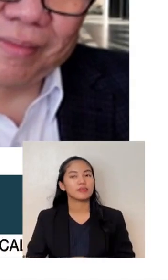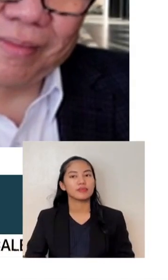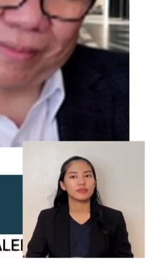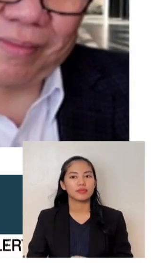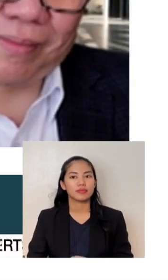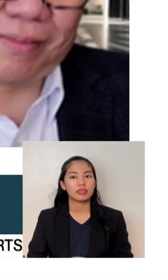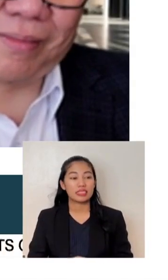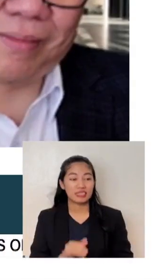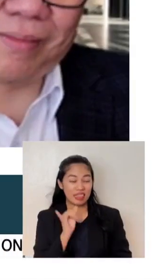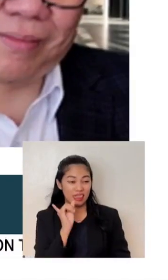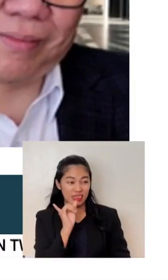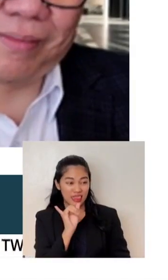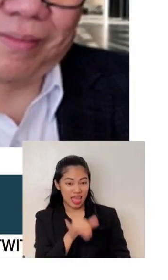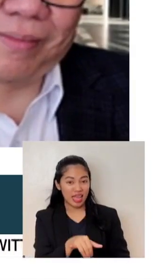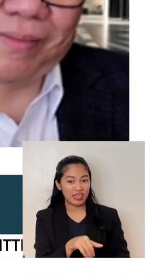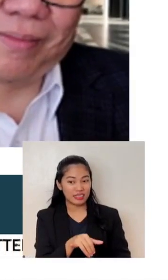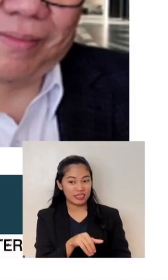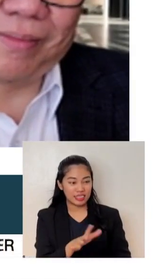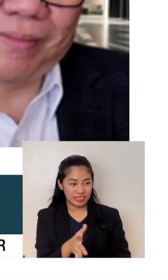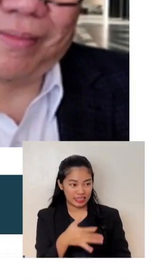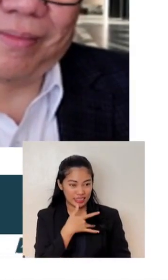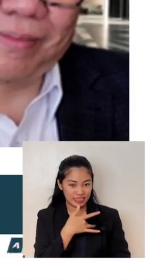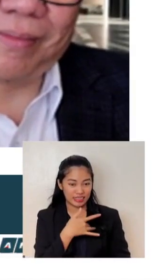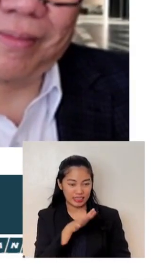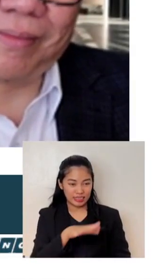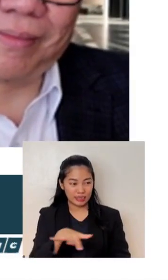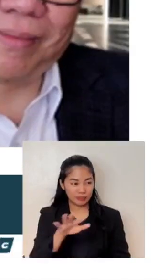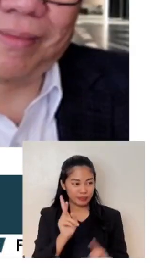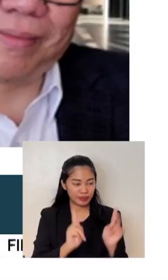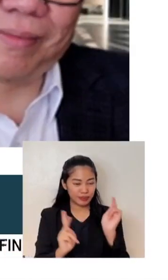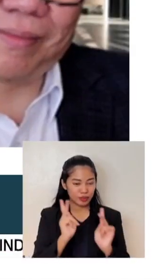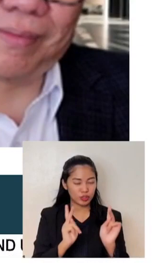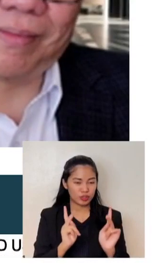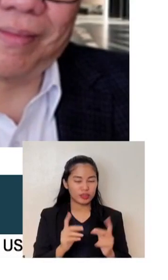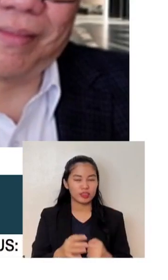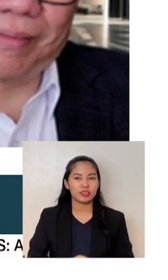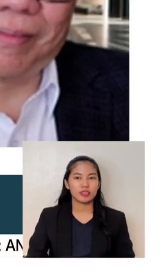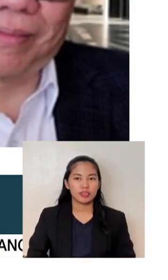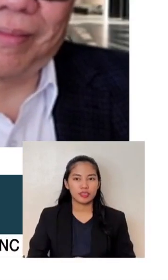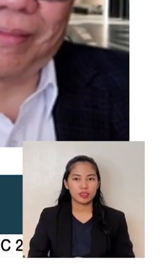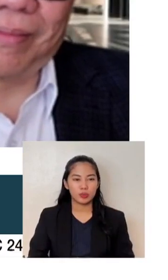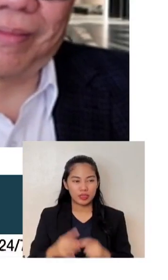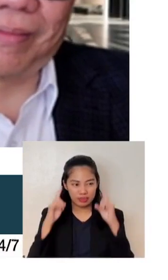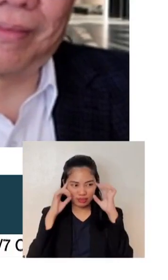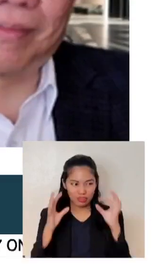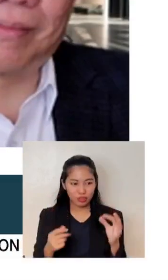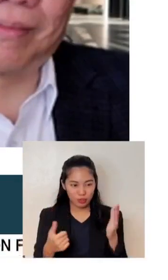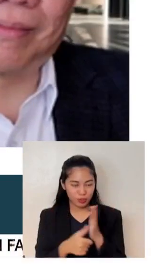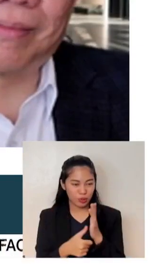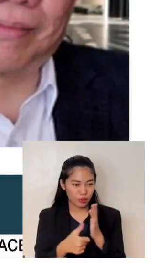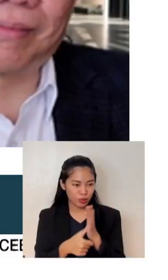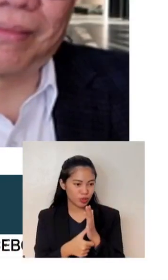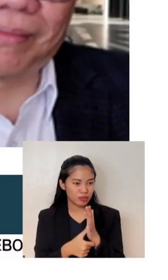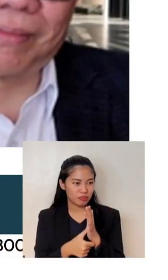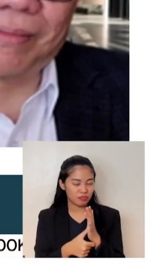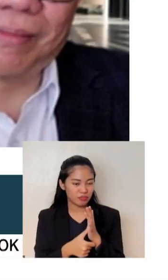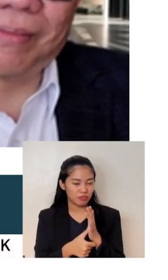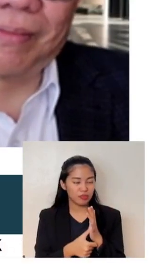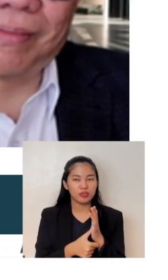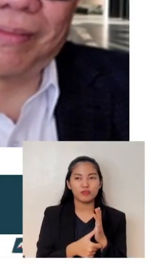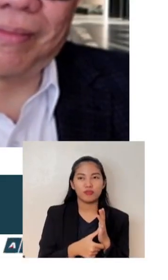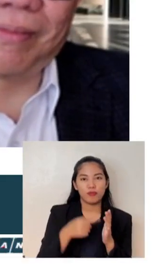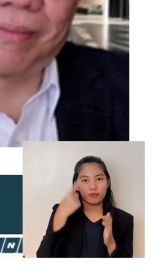that is really resonating with the voters who at the end of the day will cast their votes, either for him or for someone else?